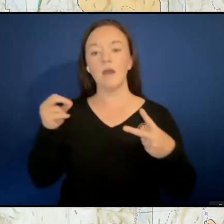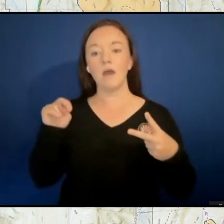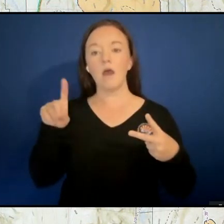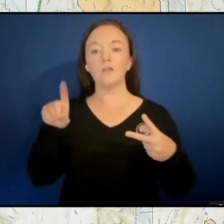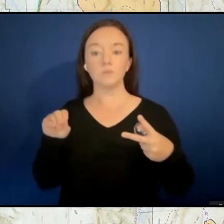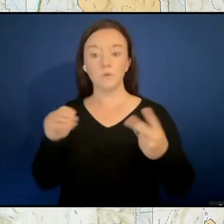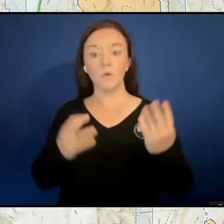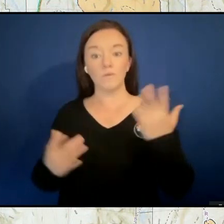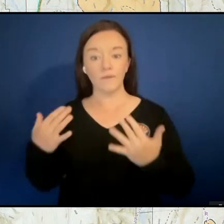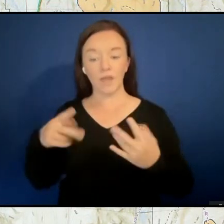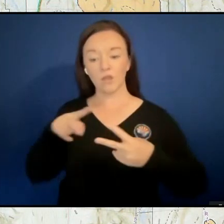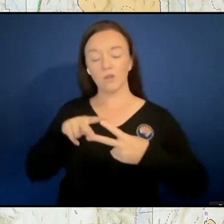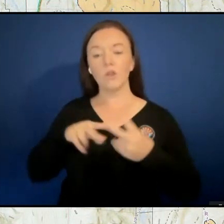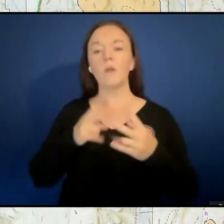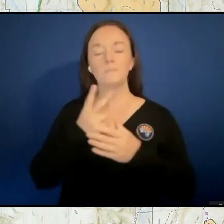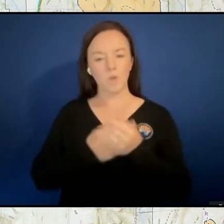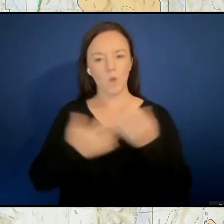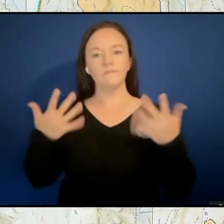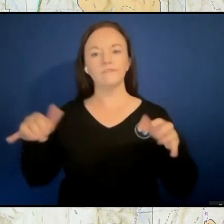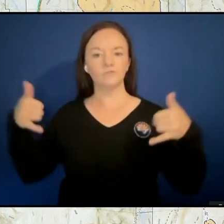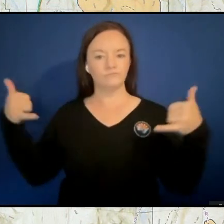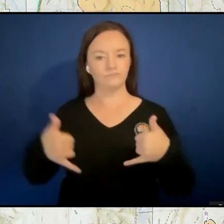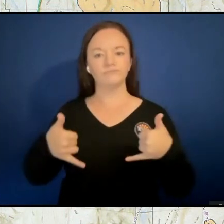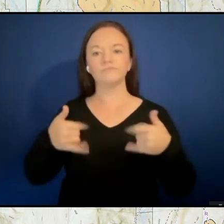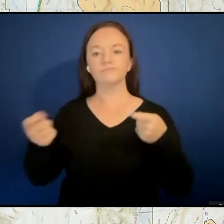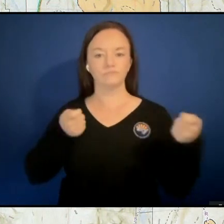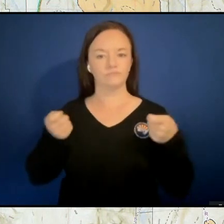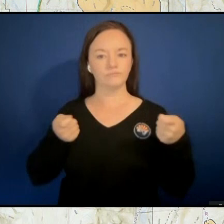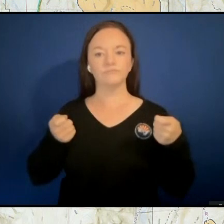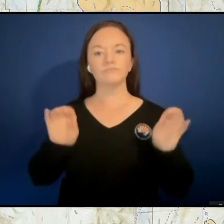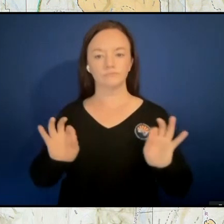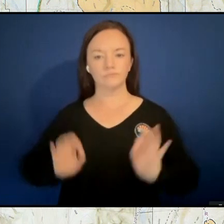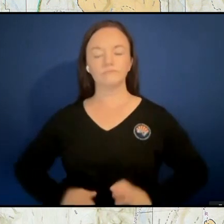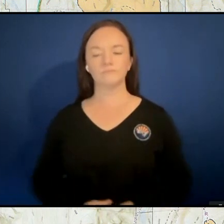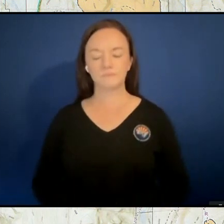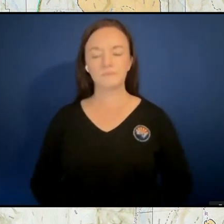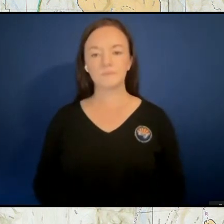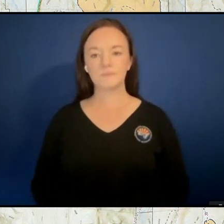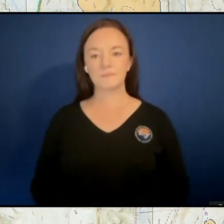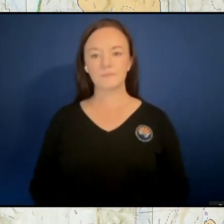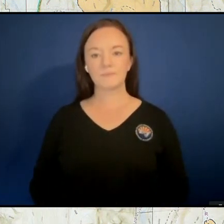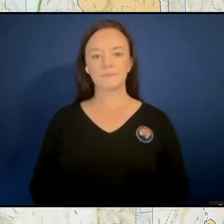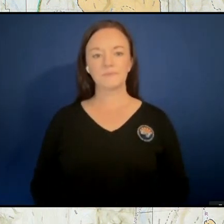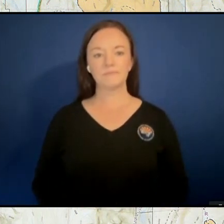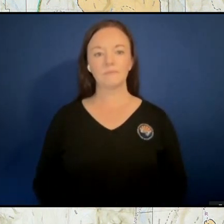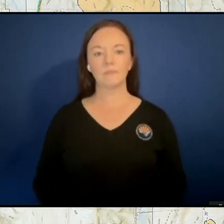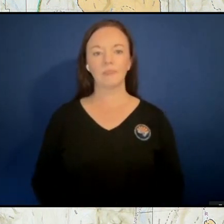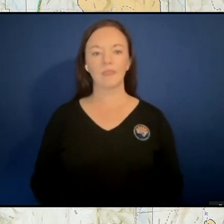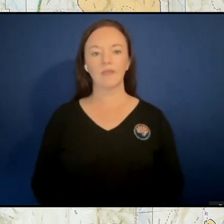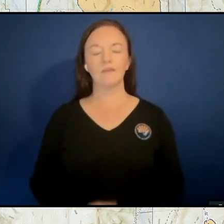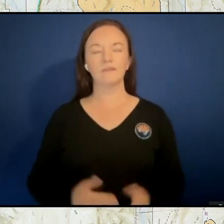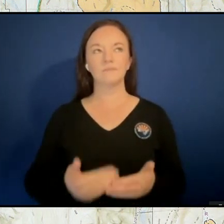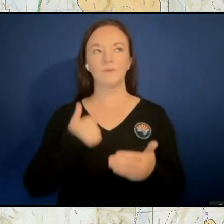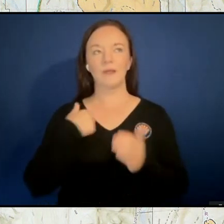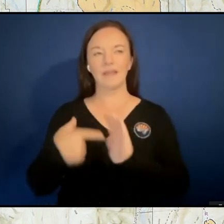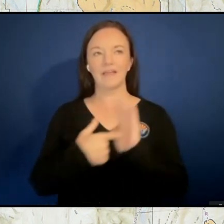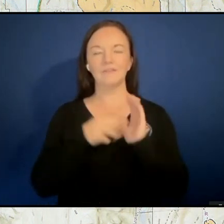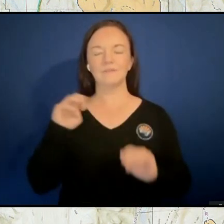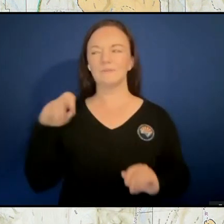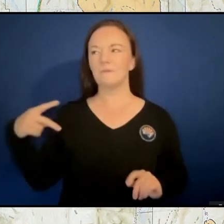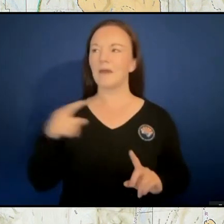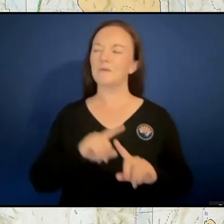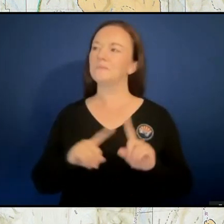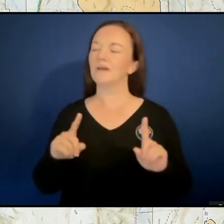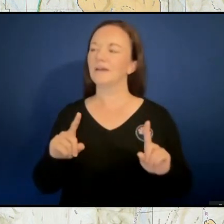contained. All right, so before I, I would say before I get to the map, but I don't,